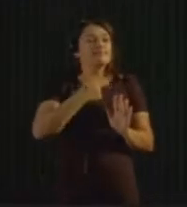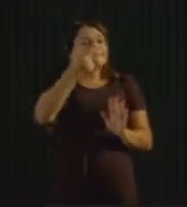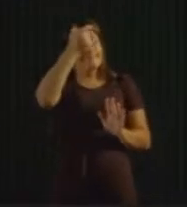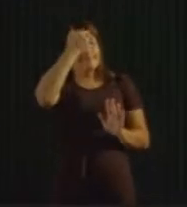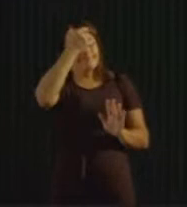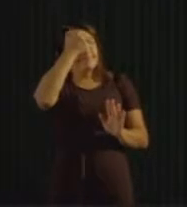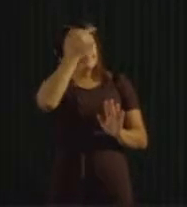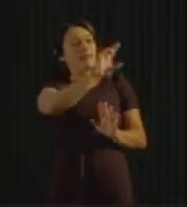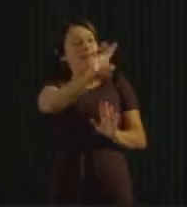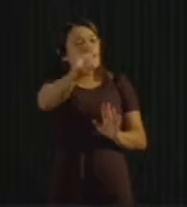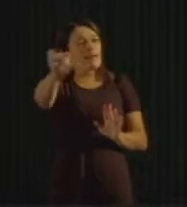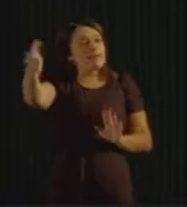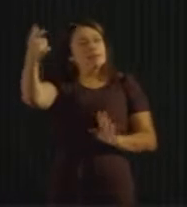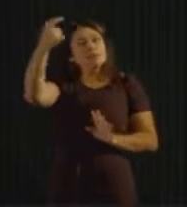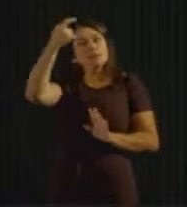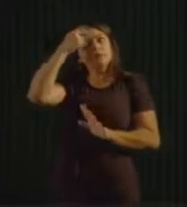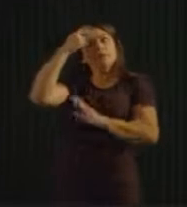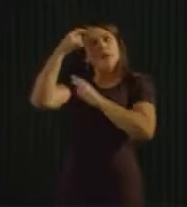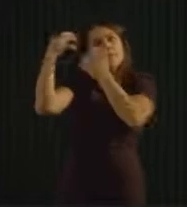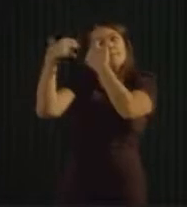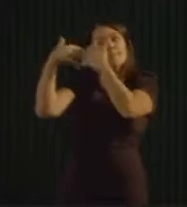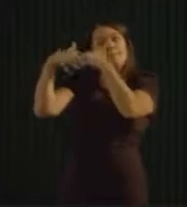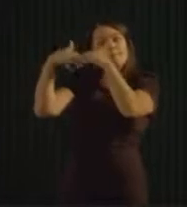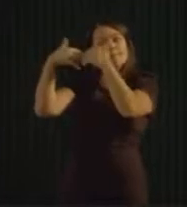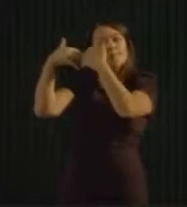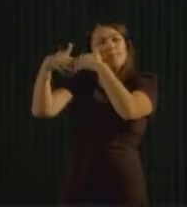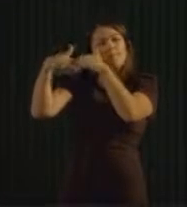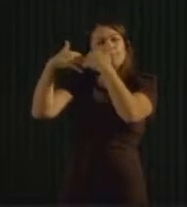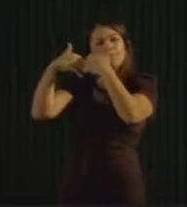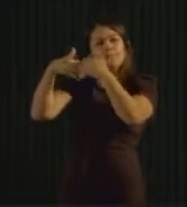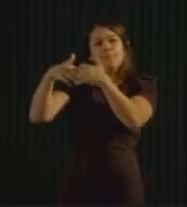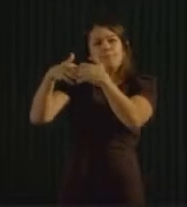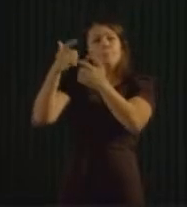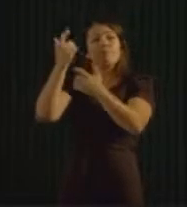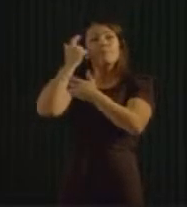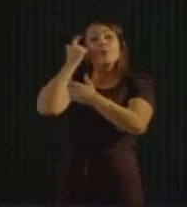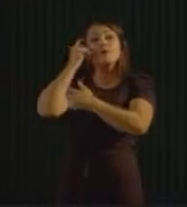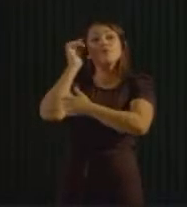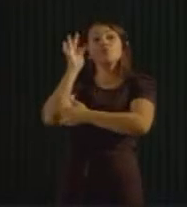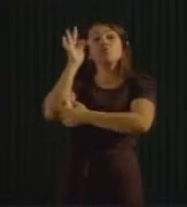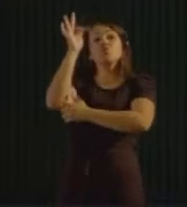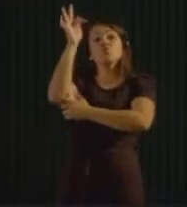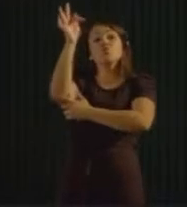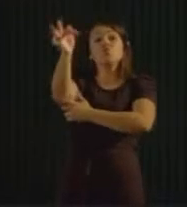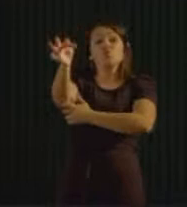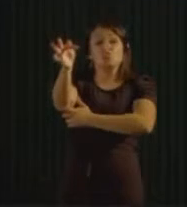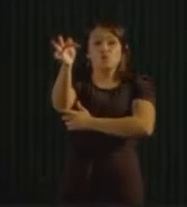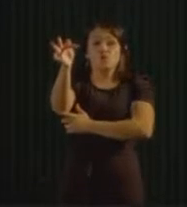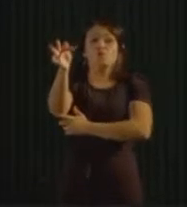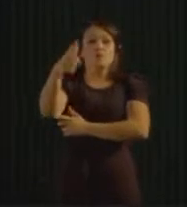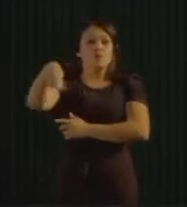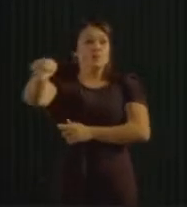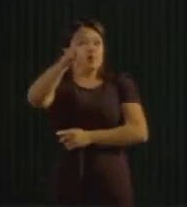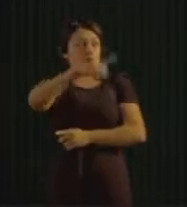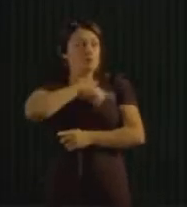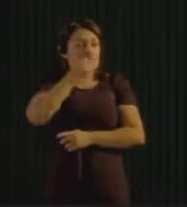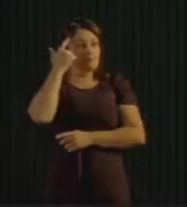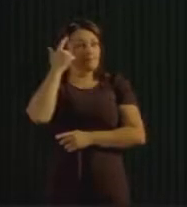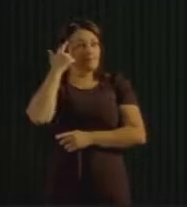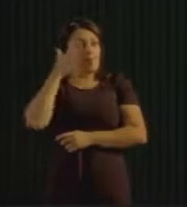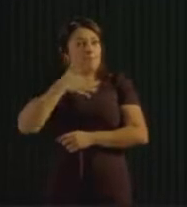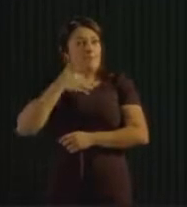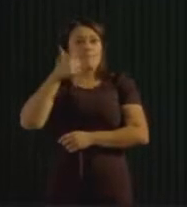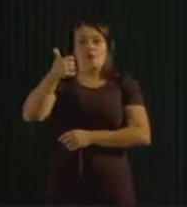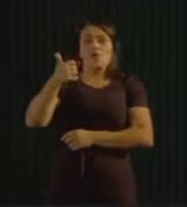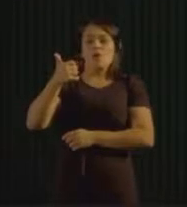make waste prevention. And we need to have prevention for the consumption we are doing. Do your best to resist all